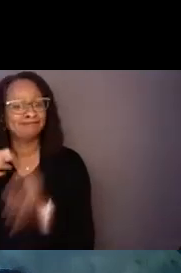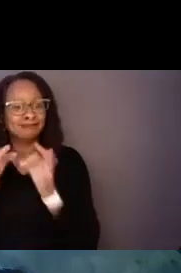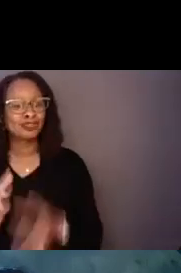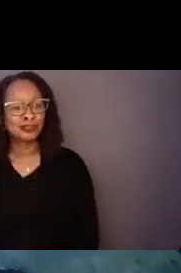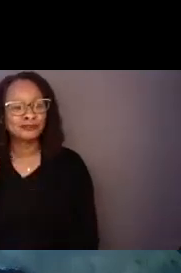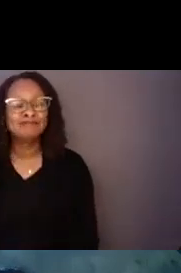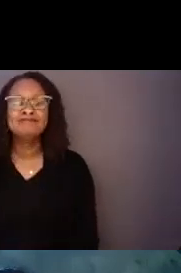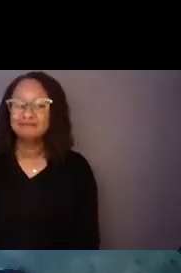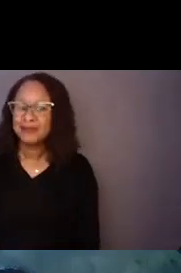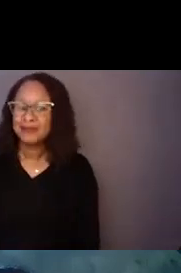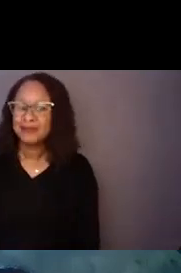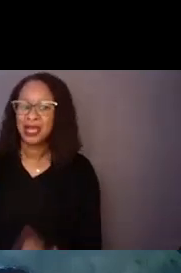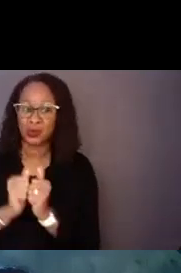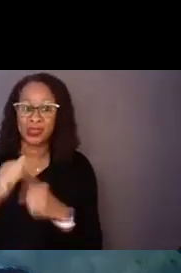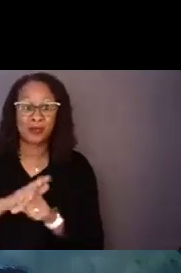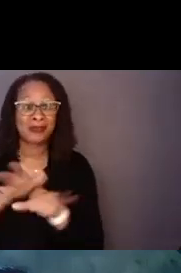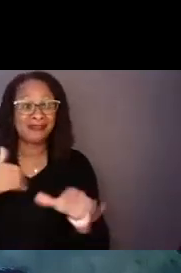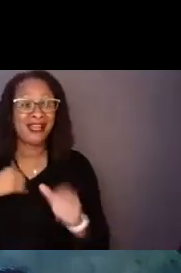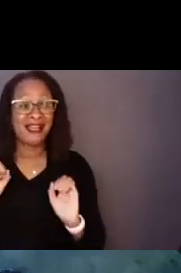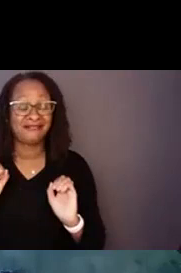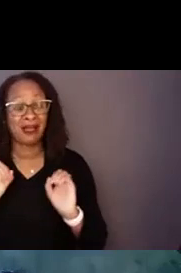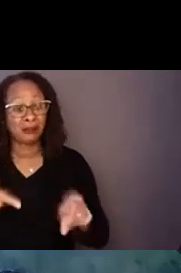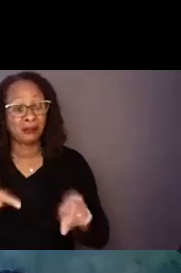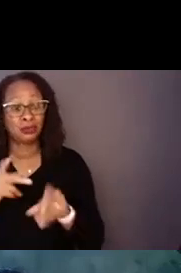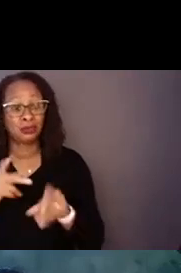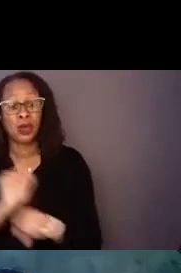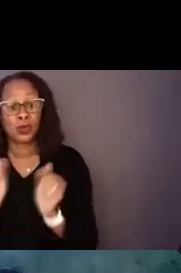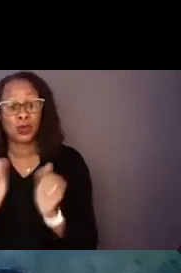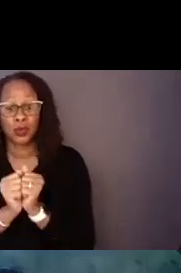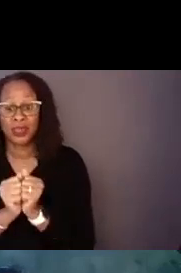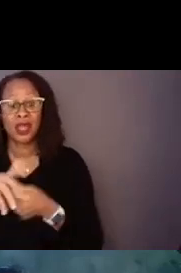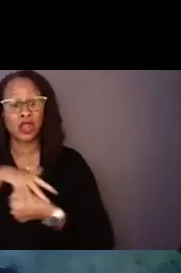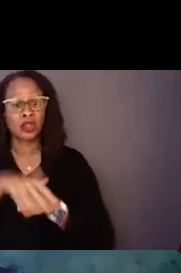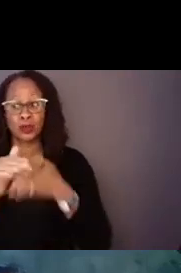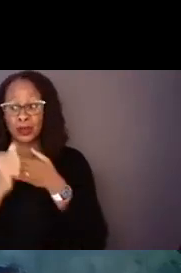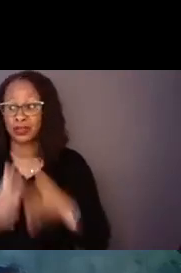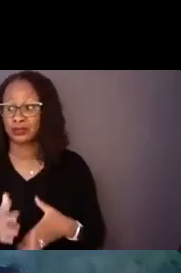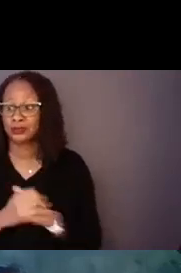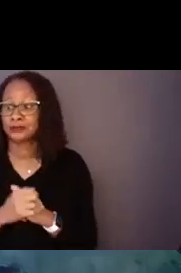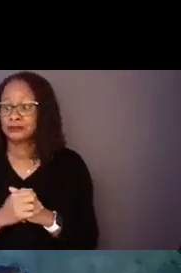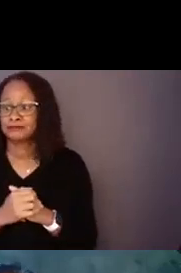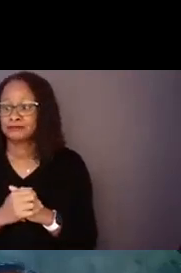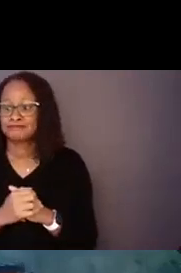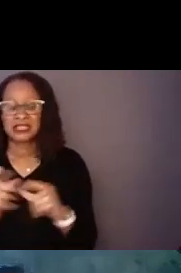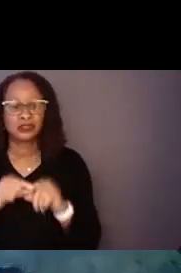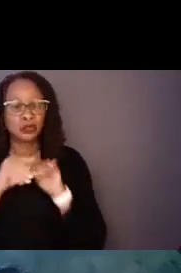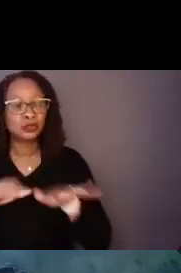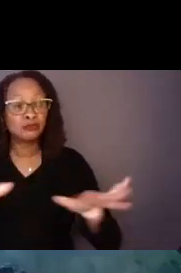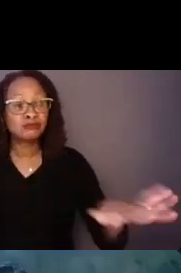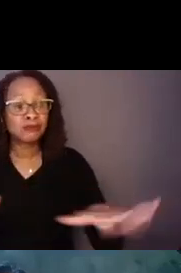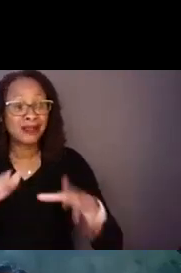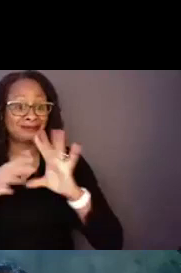And currently with the pandemic, had the opportunity of working with our local leaders to spread the message.